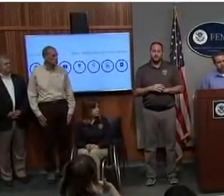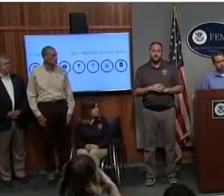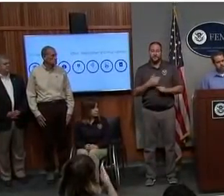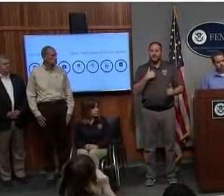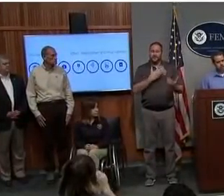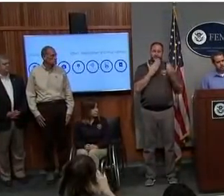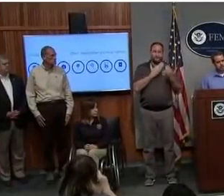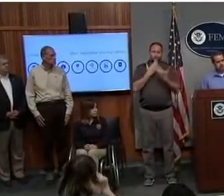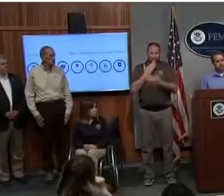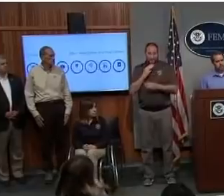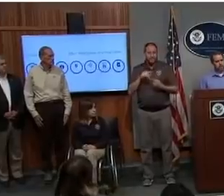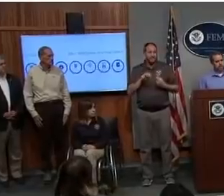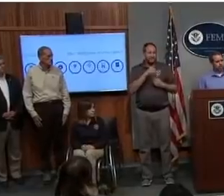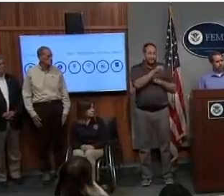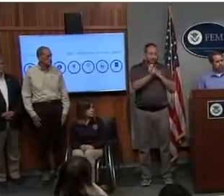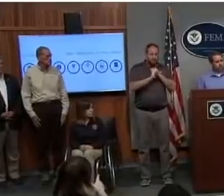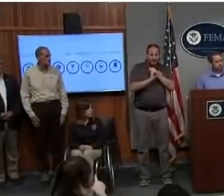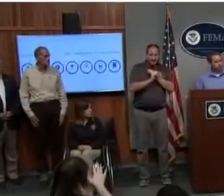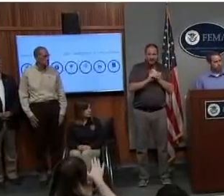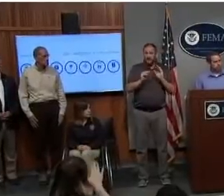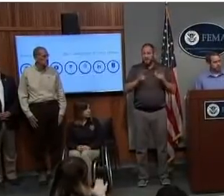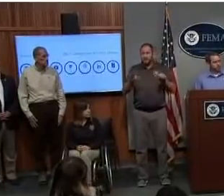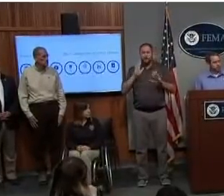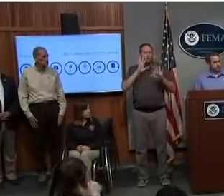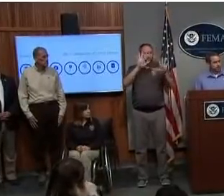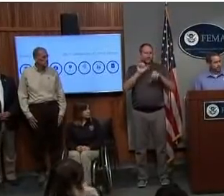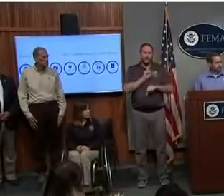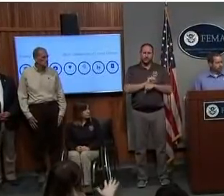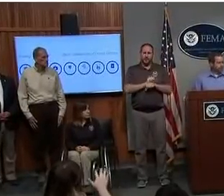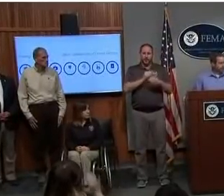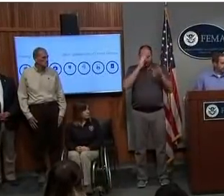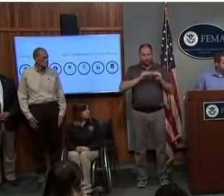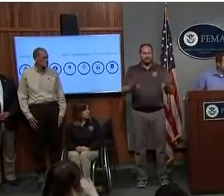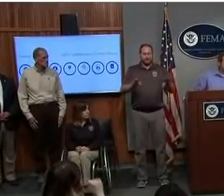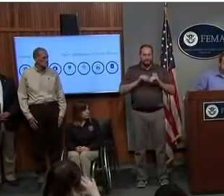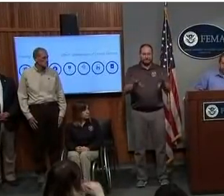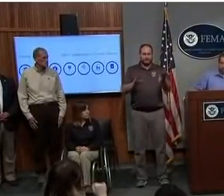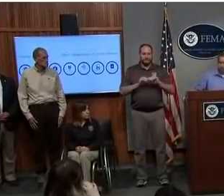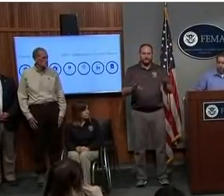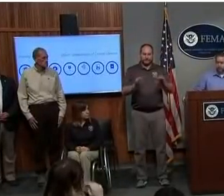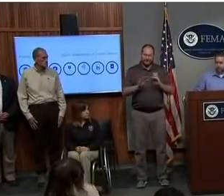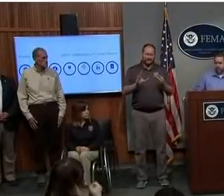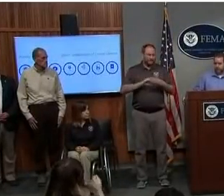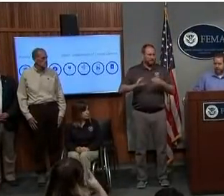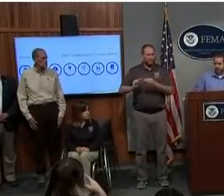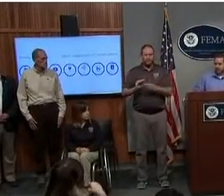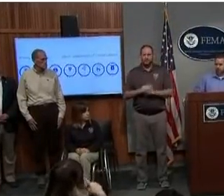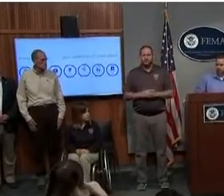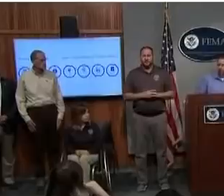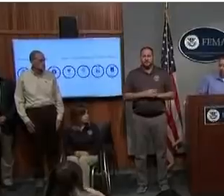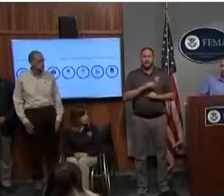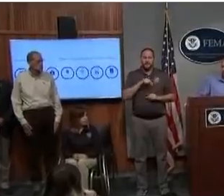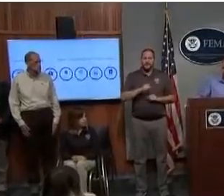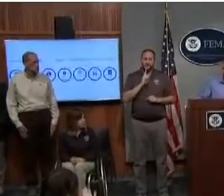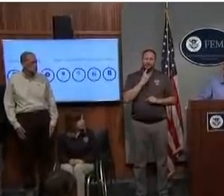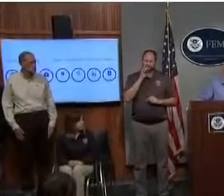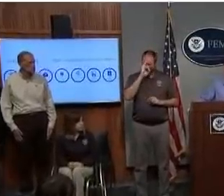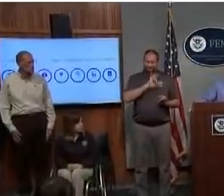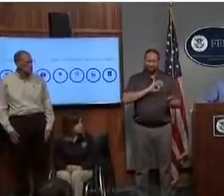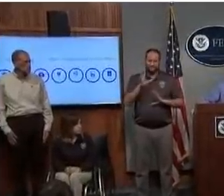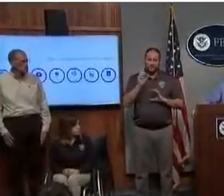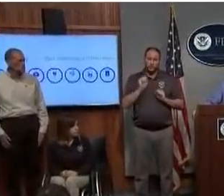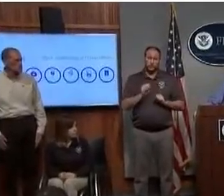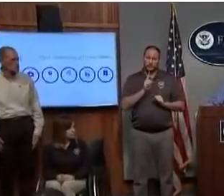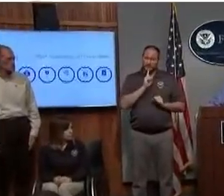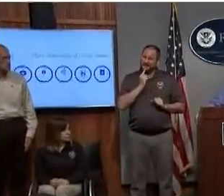partners. You've done a tremendous job in helping us amplify the message of how serious and the potential deadly this storm is,